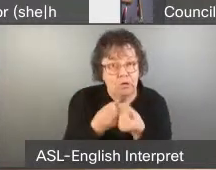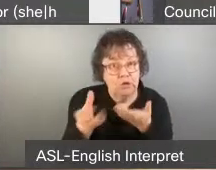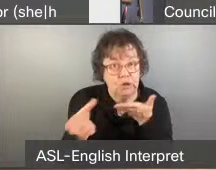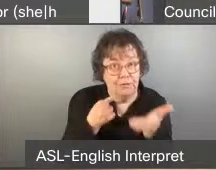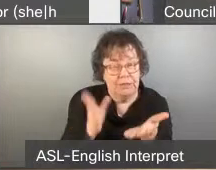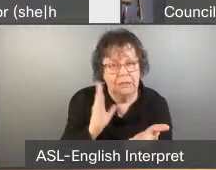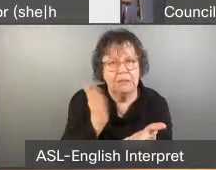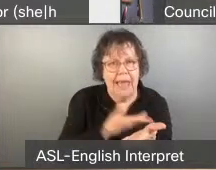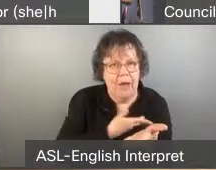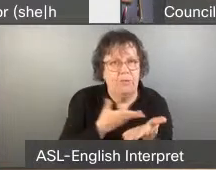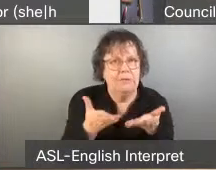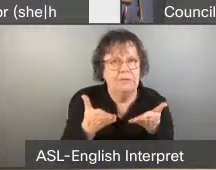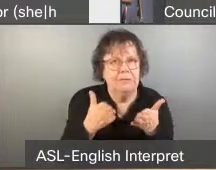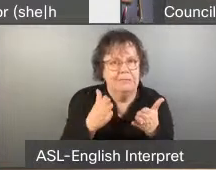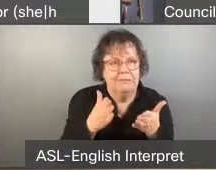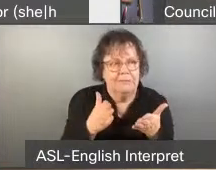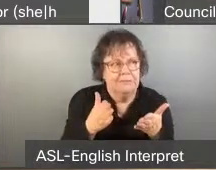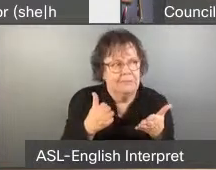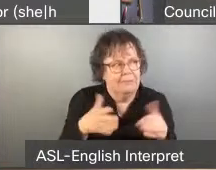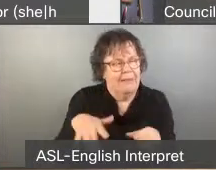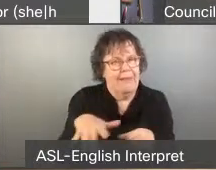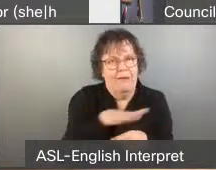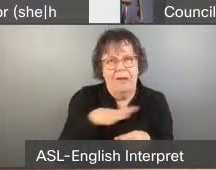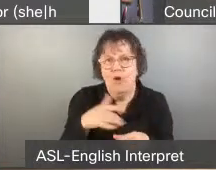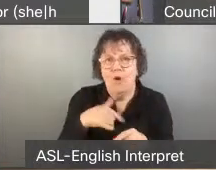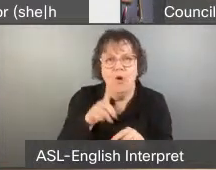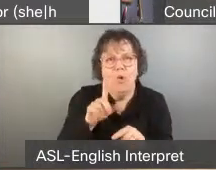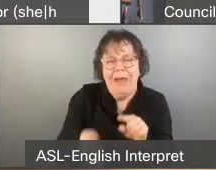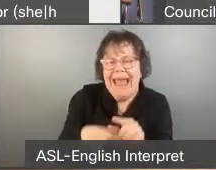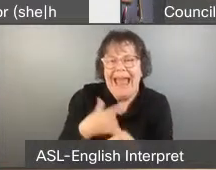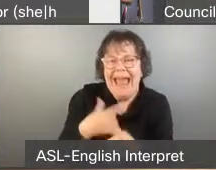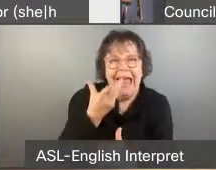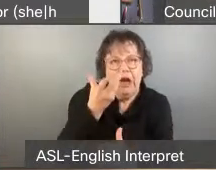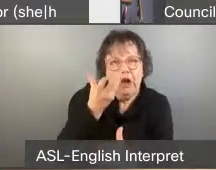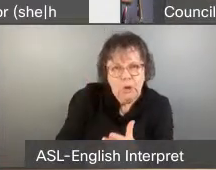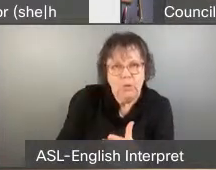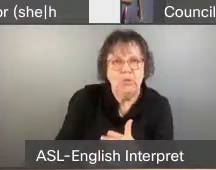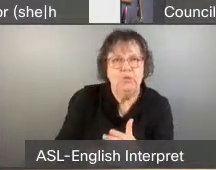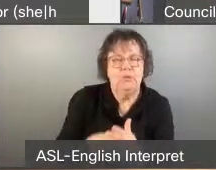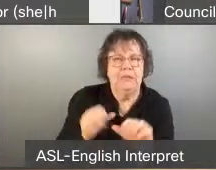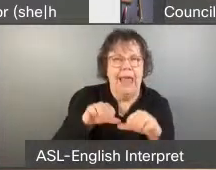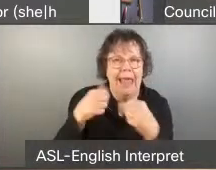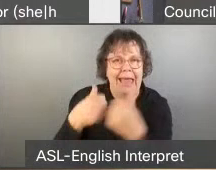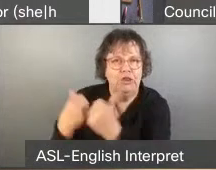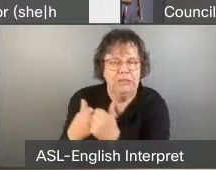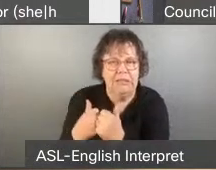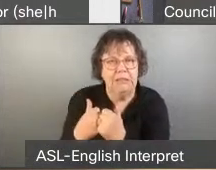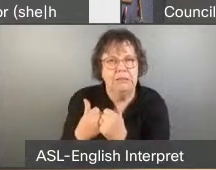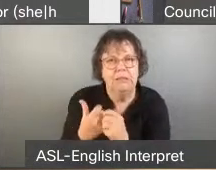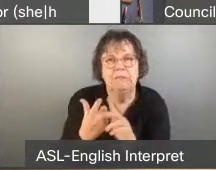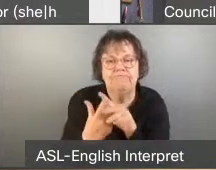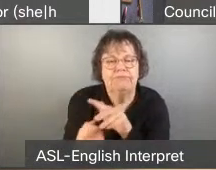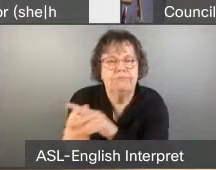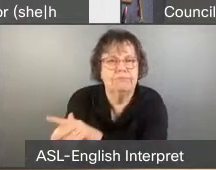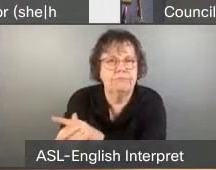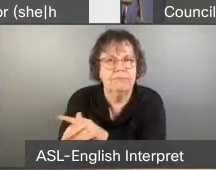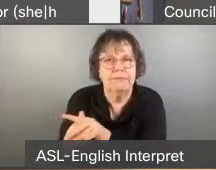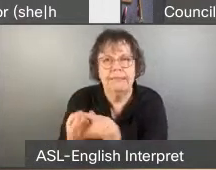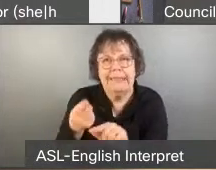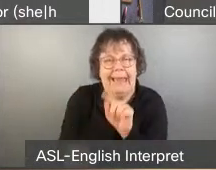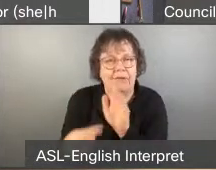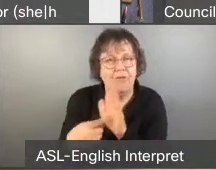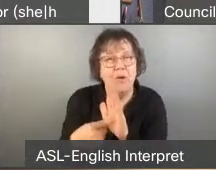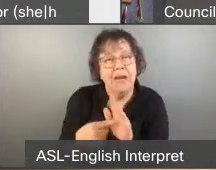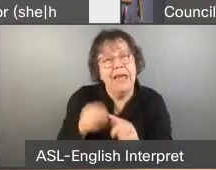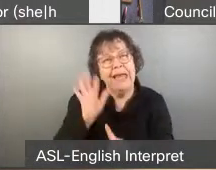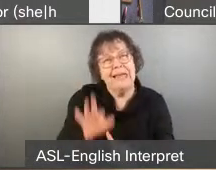We can't really afford to lose those agencies. We can't afford to have their footprint shrink in the city, especially with the impact of COVID-19, where